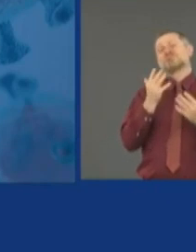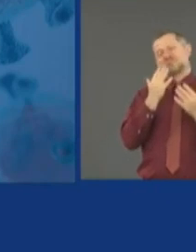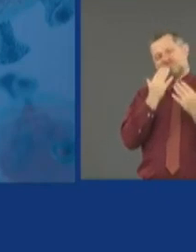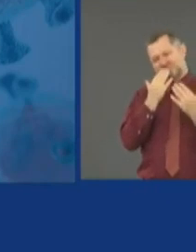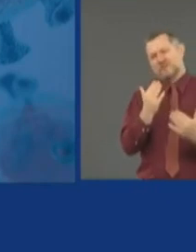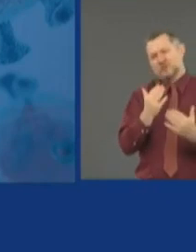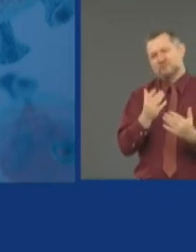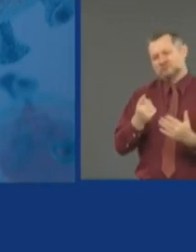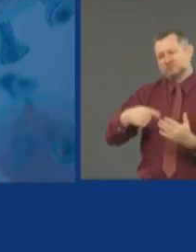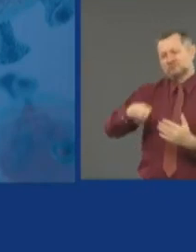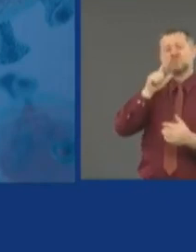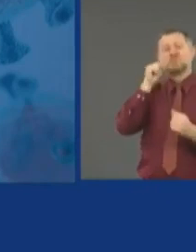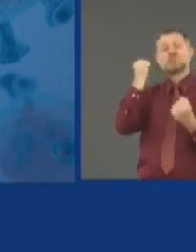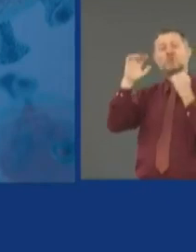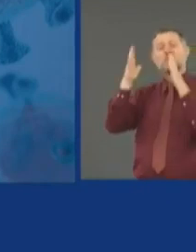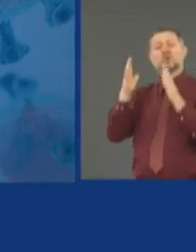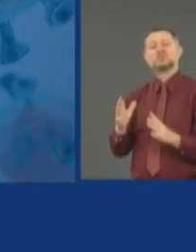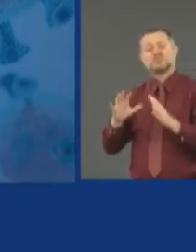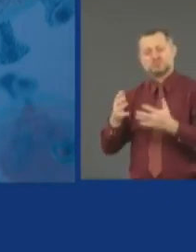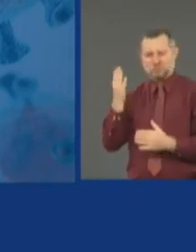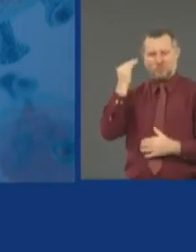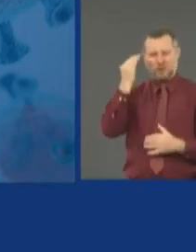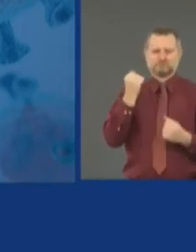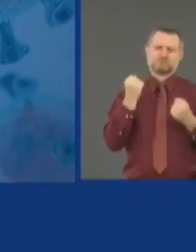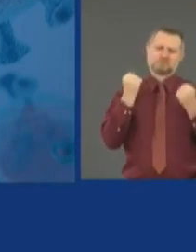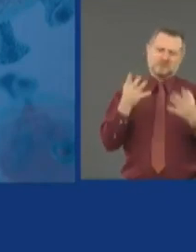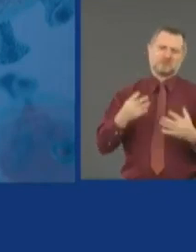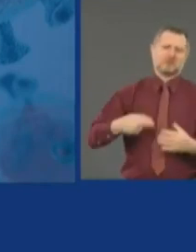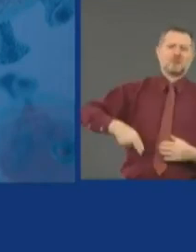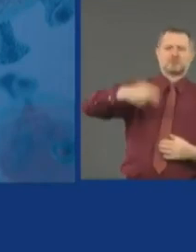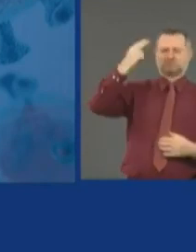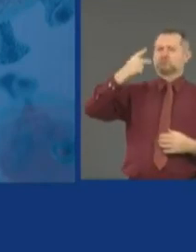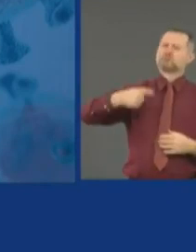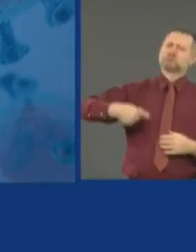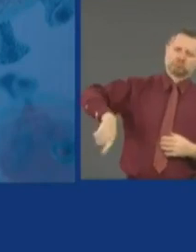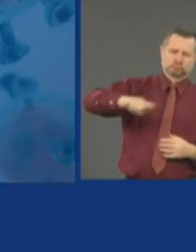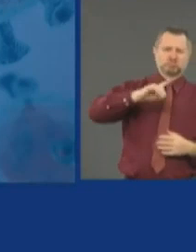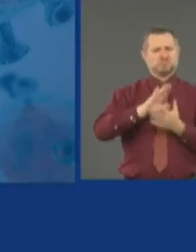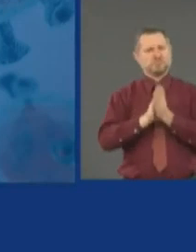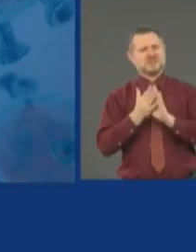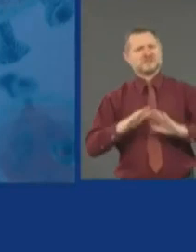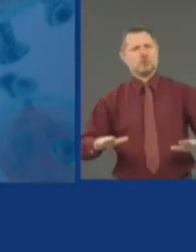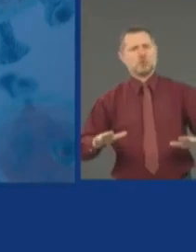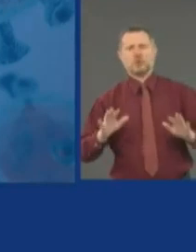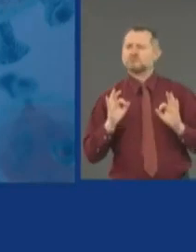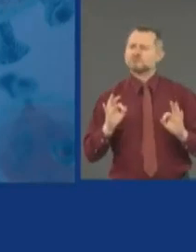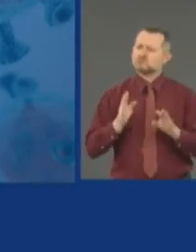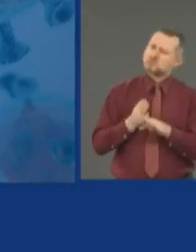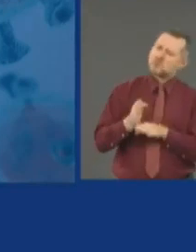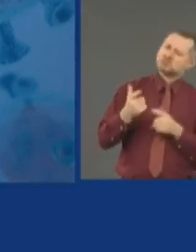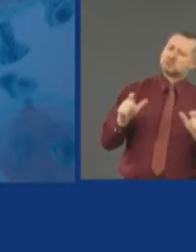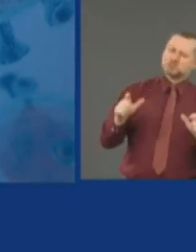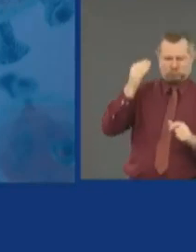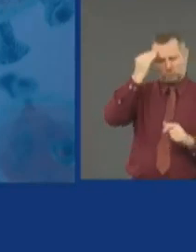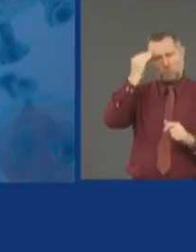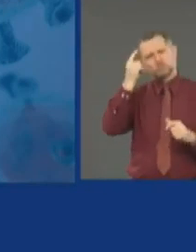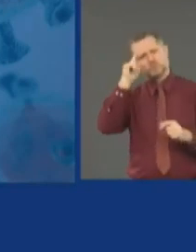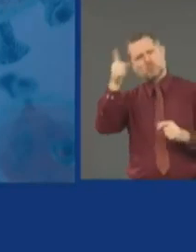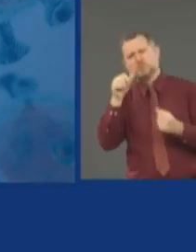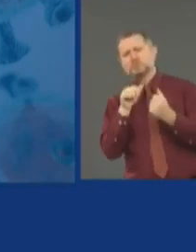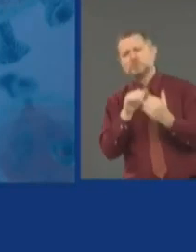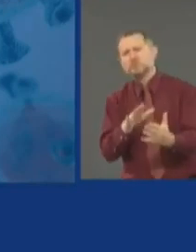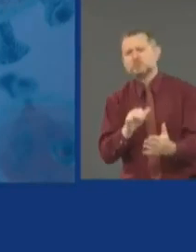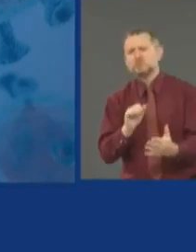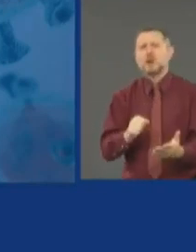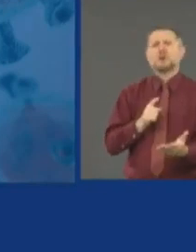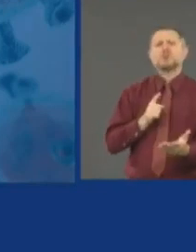who were mainly peaceful, which was smart, because then they could make their point. You know, there are a lot of political forces that